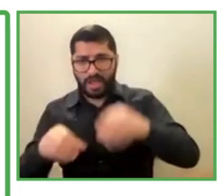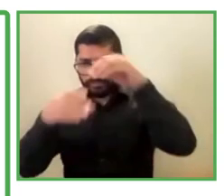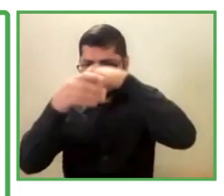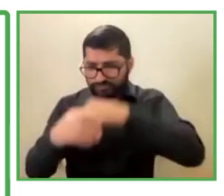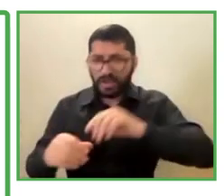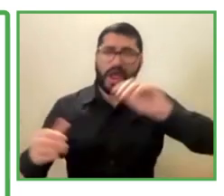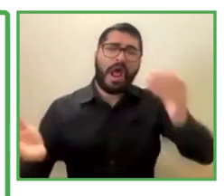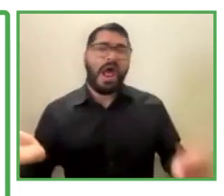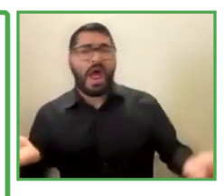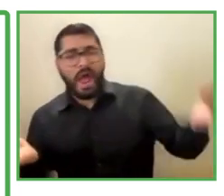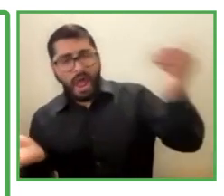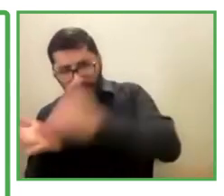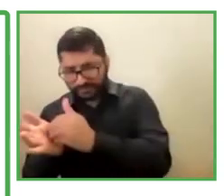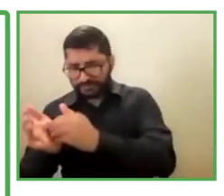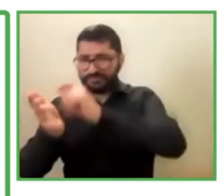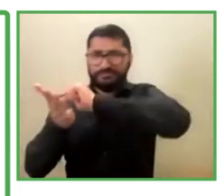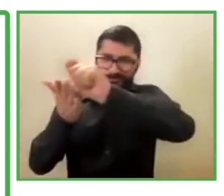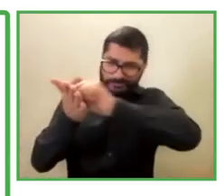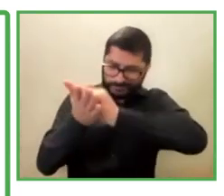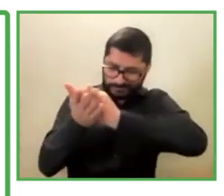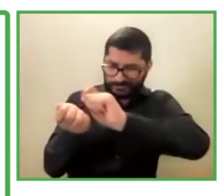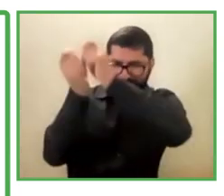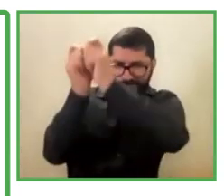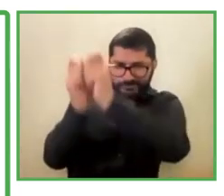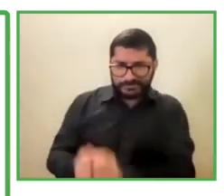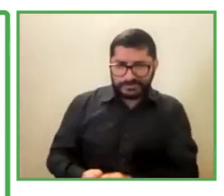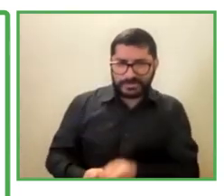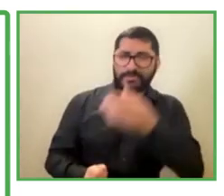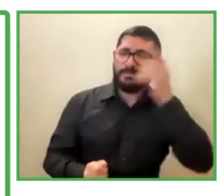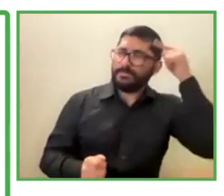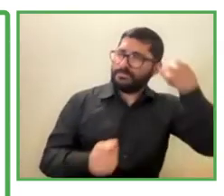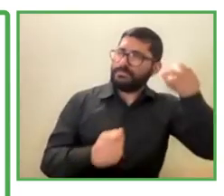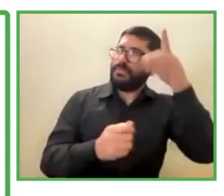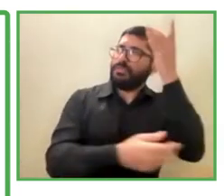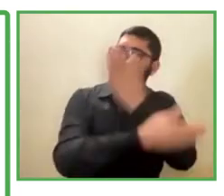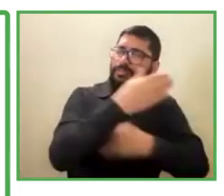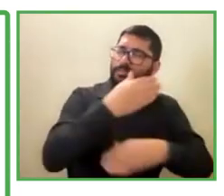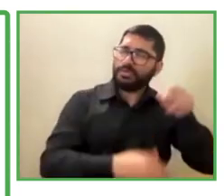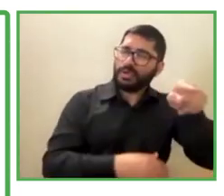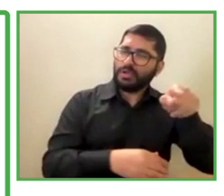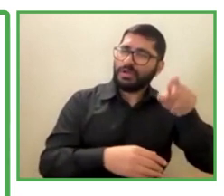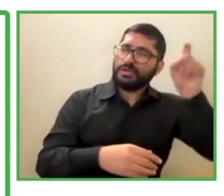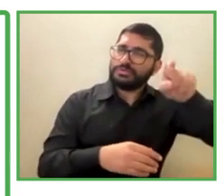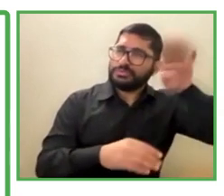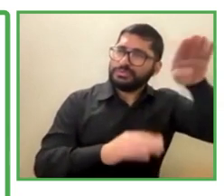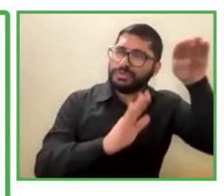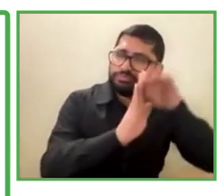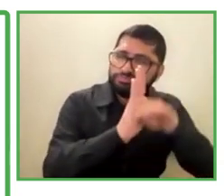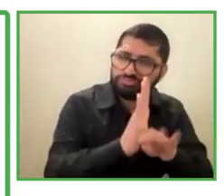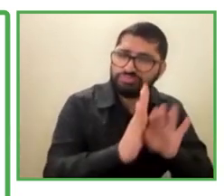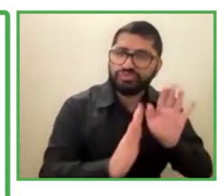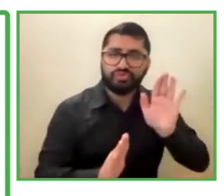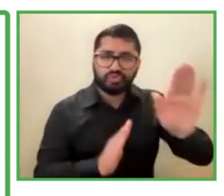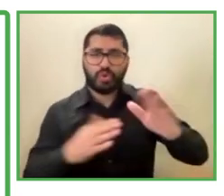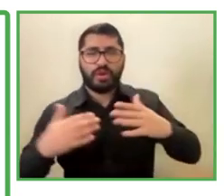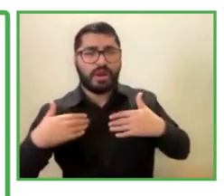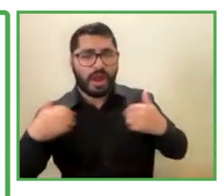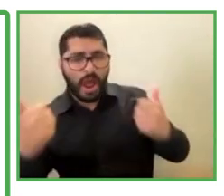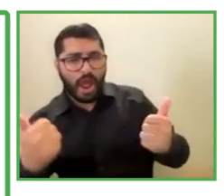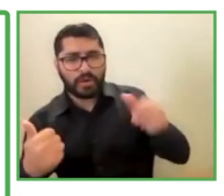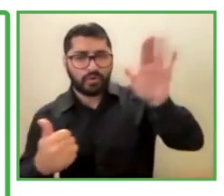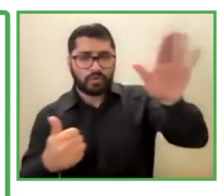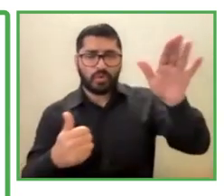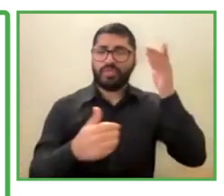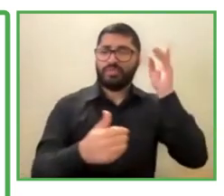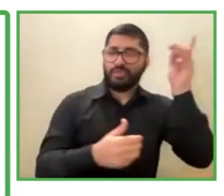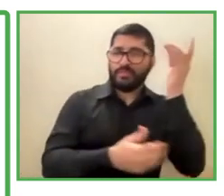assessment of the case and the cases of people that has. Some type of disabilities or. With. Or for